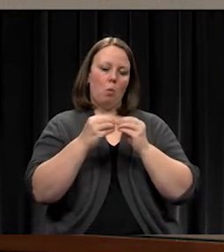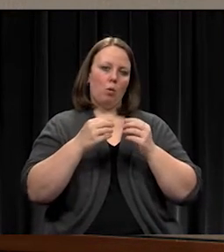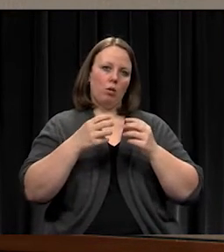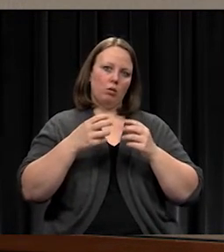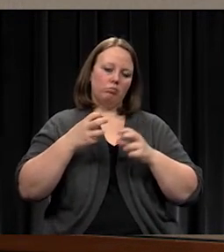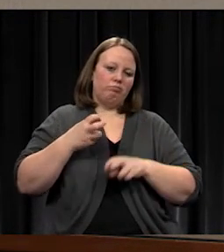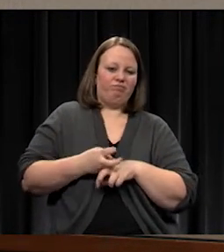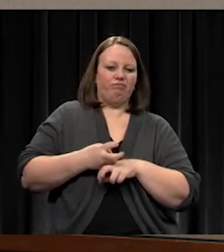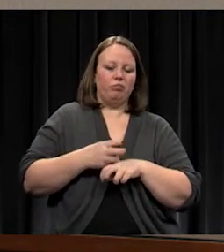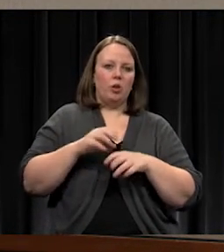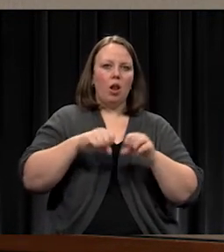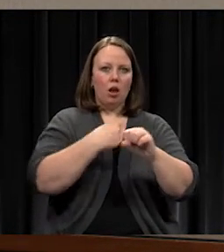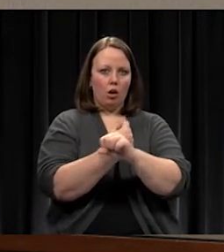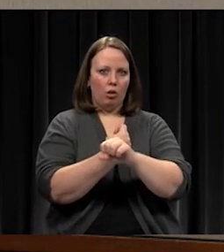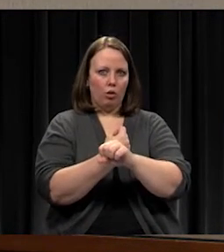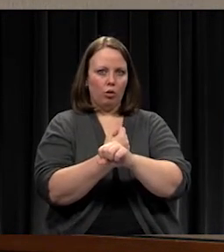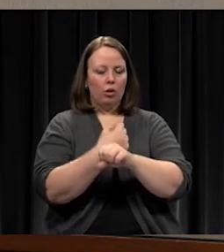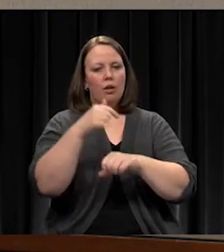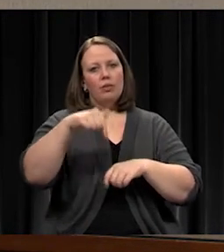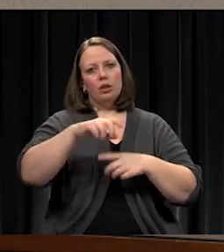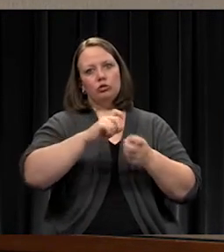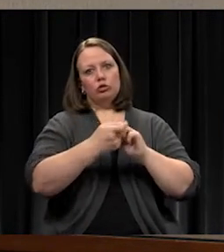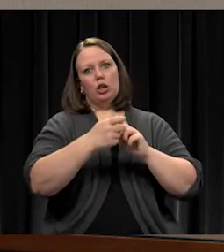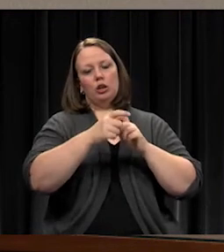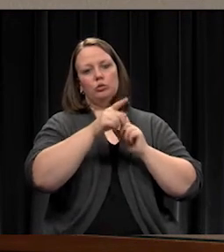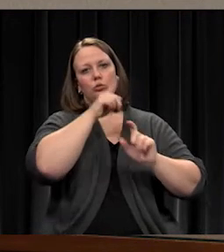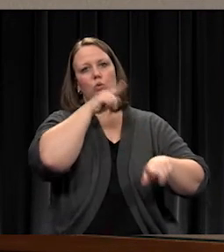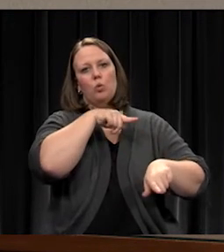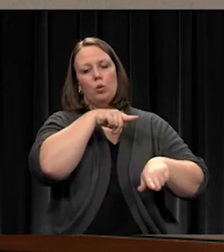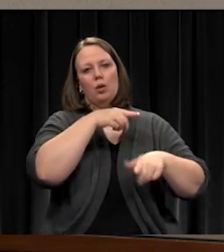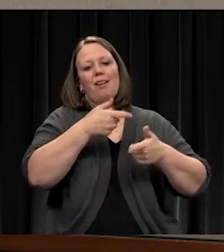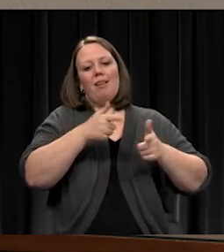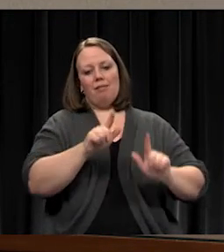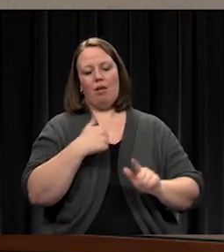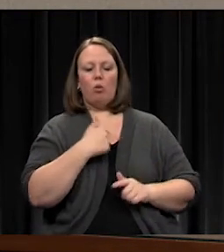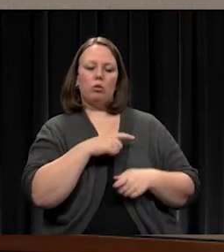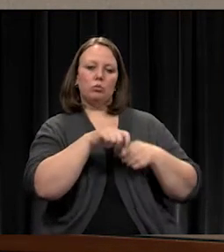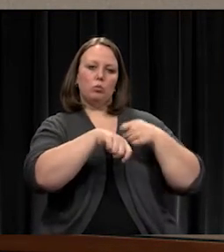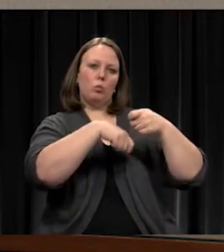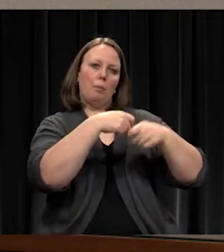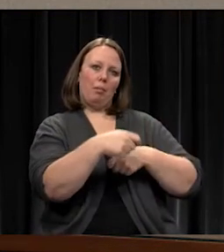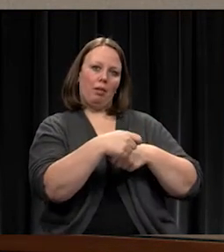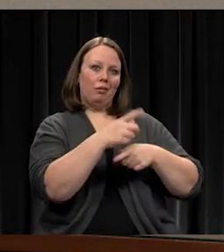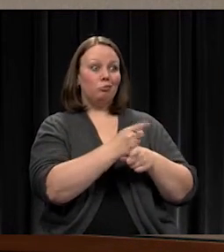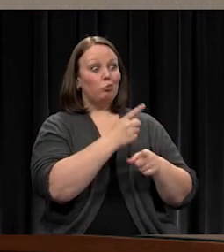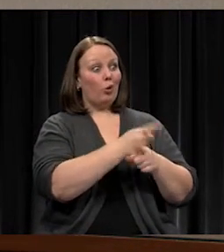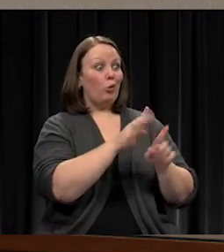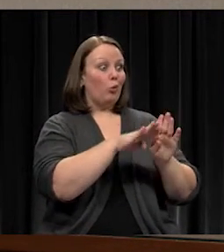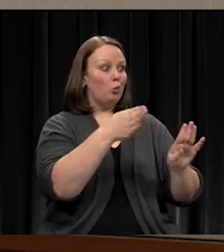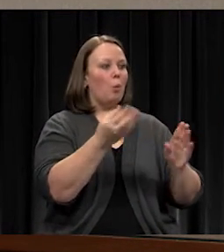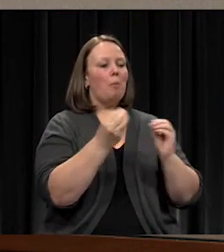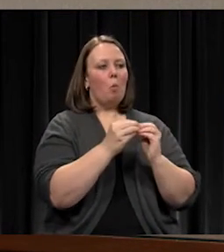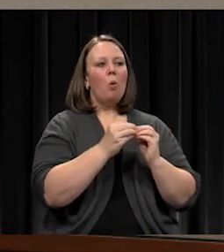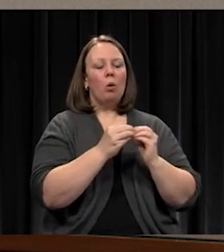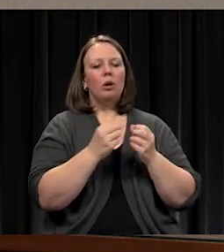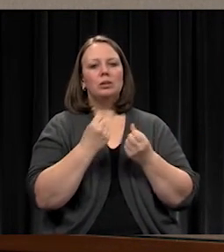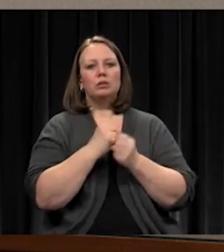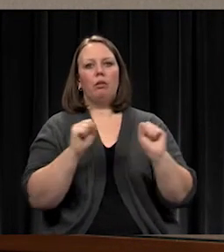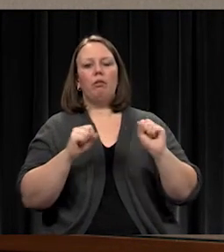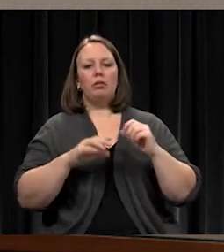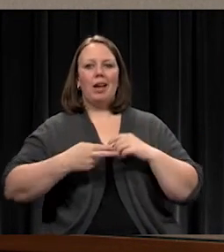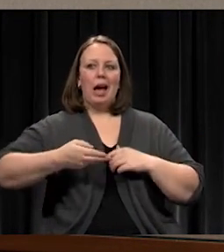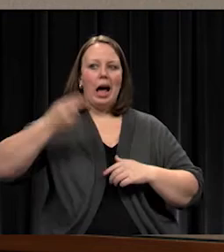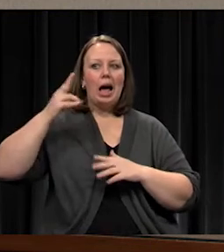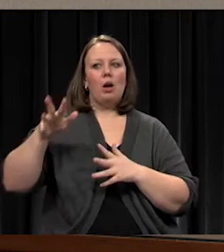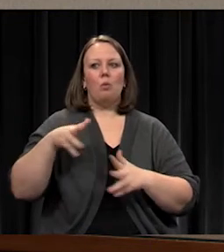the sort of standard doors and hardware that were included in the bid documents with high wind doors to match sort